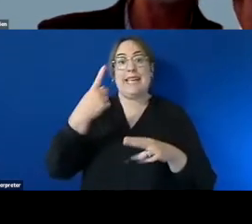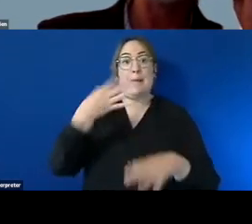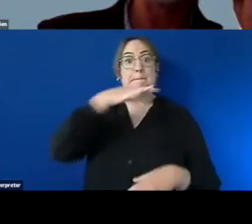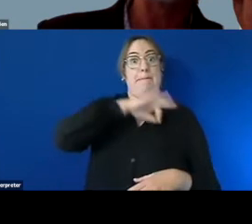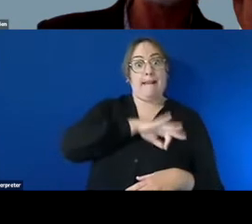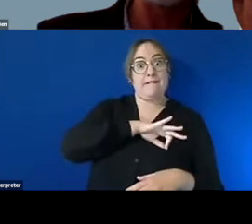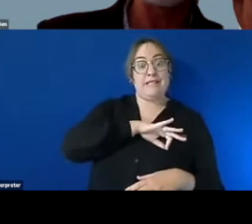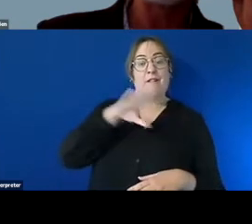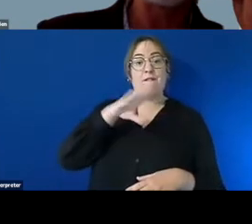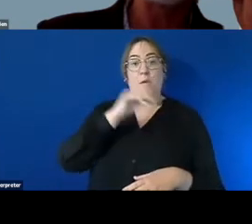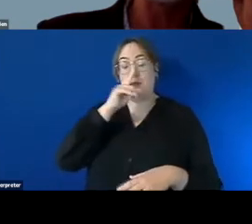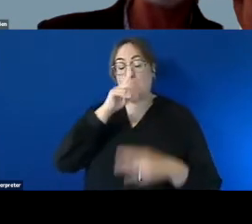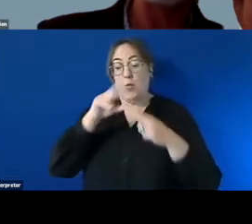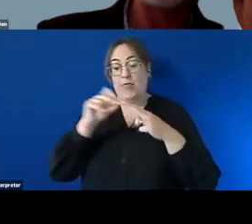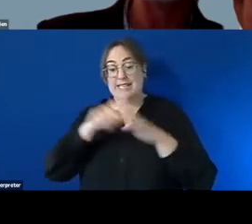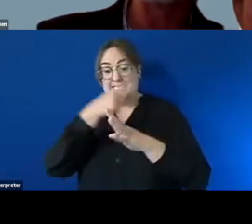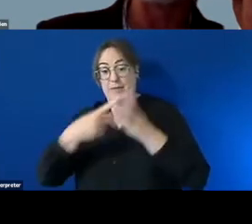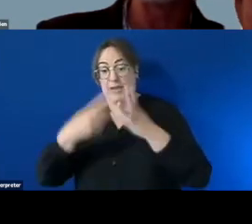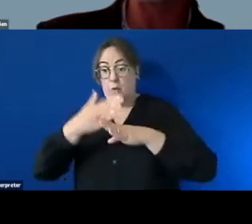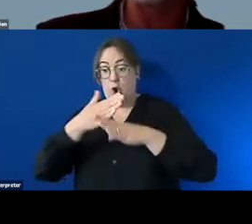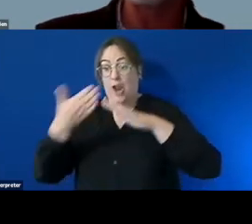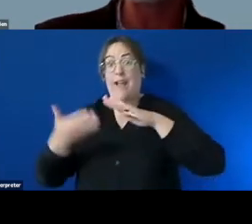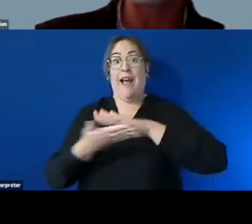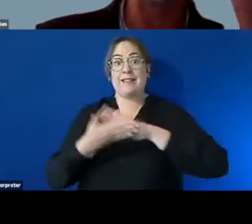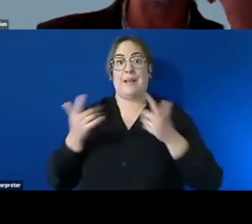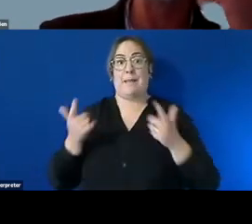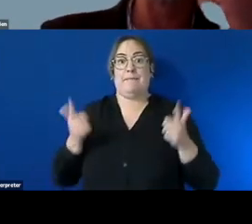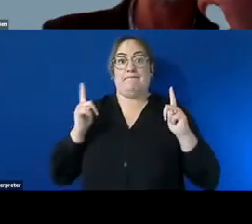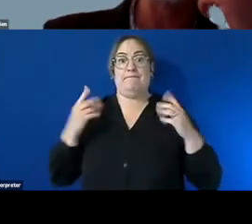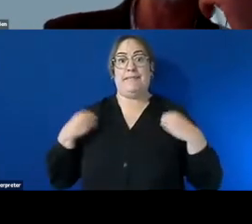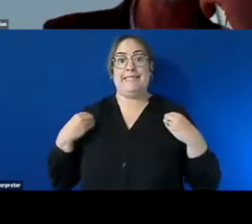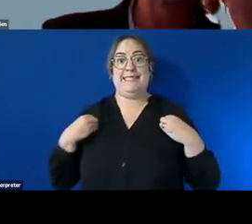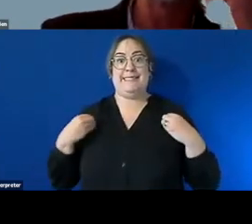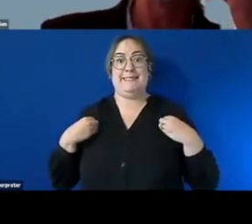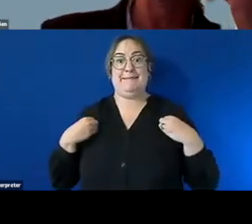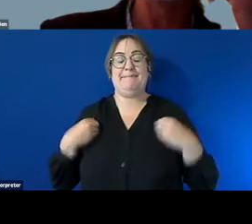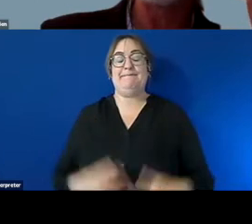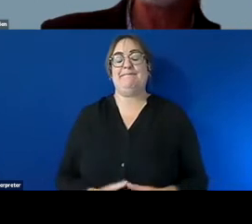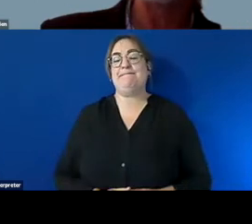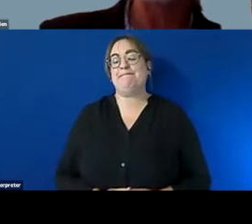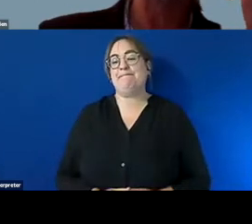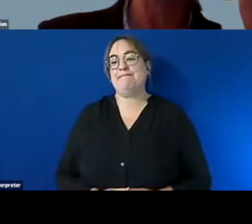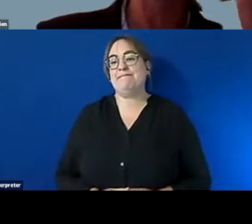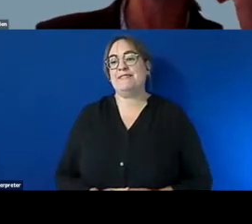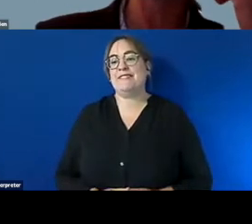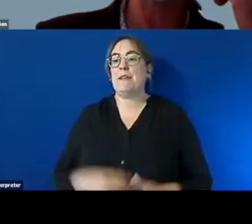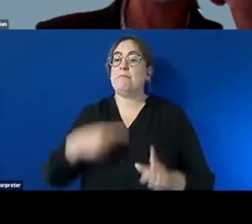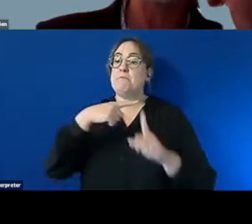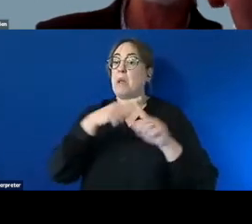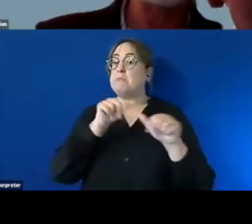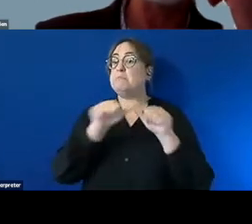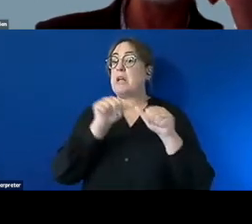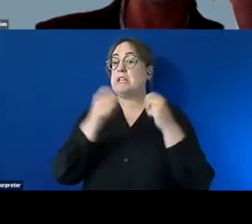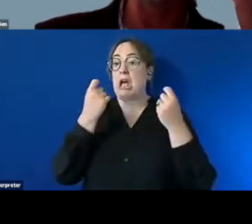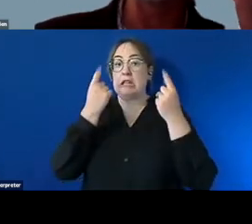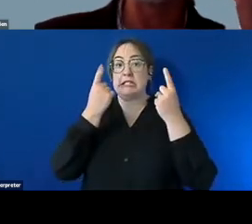would be a really great way uh to help other employers and encourage other employers to do this um a better also a better understanding of how